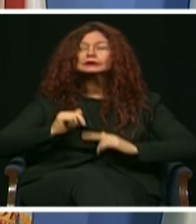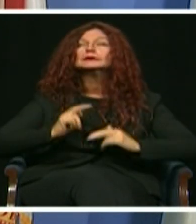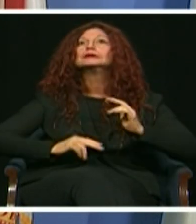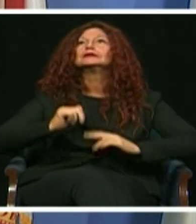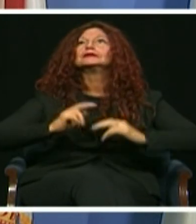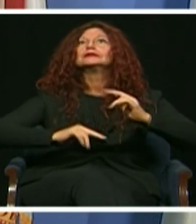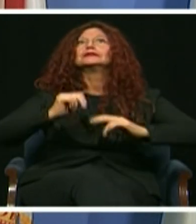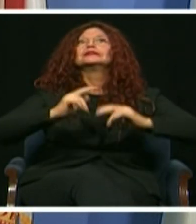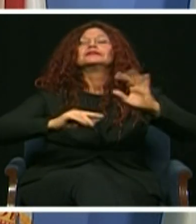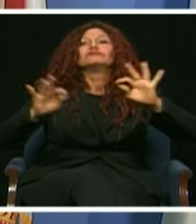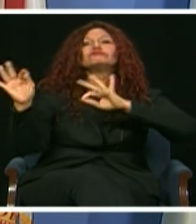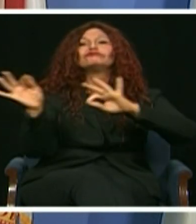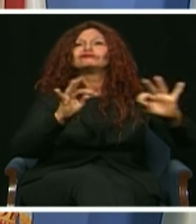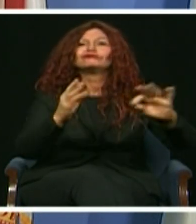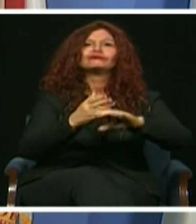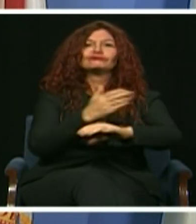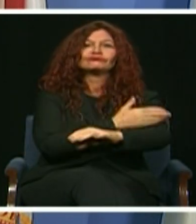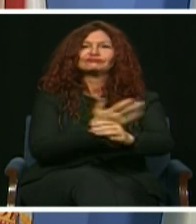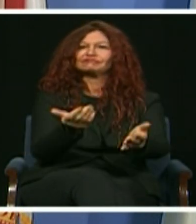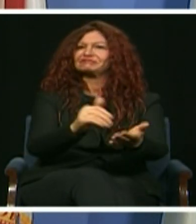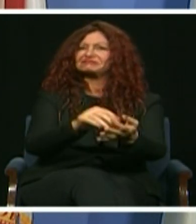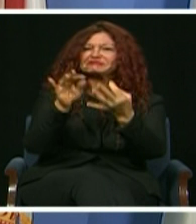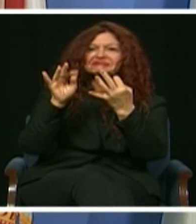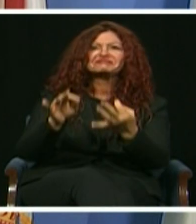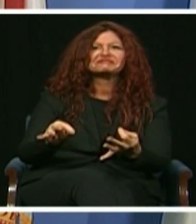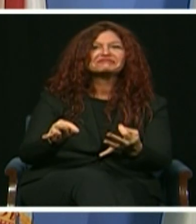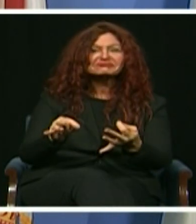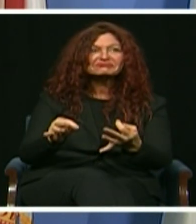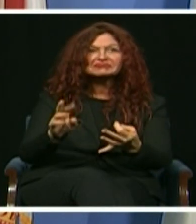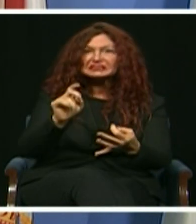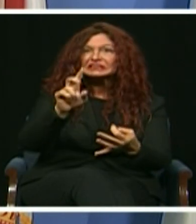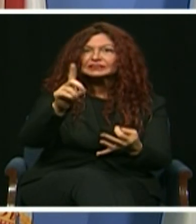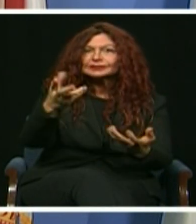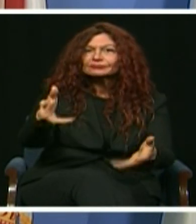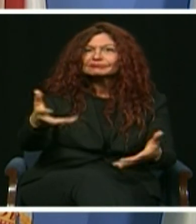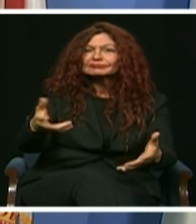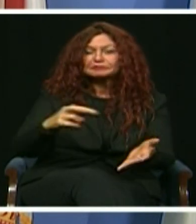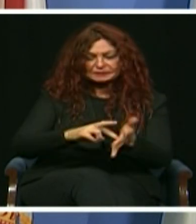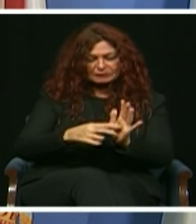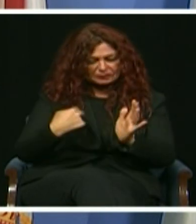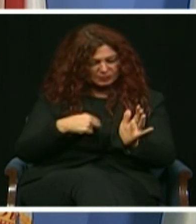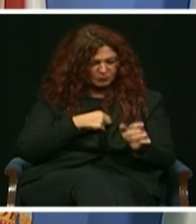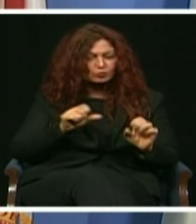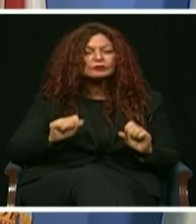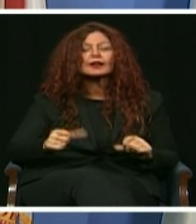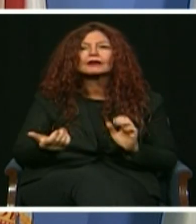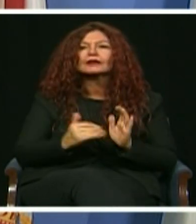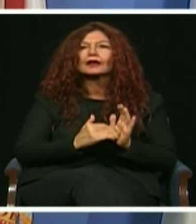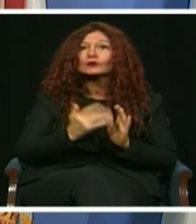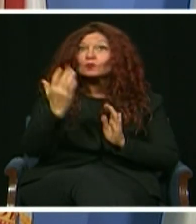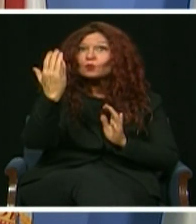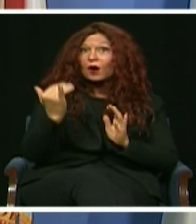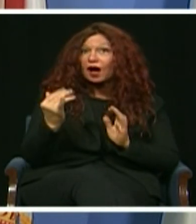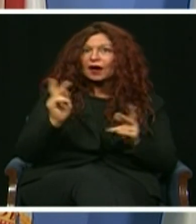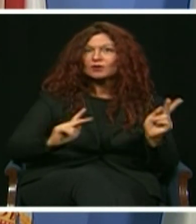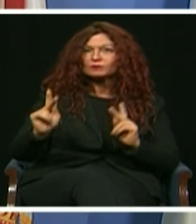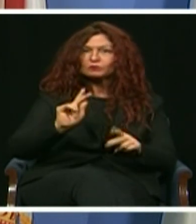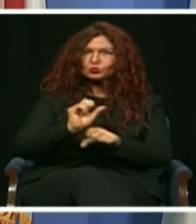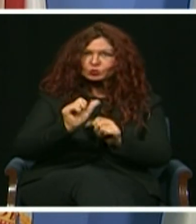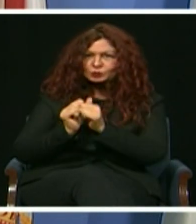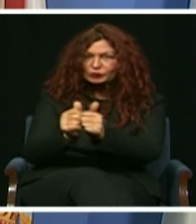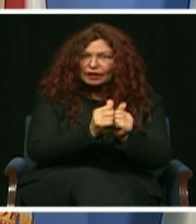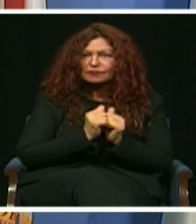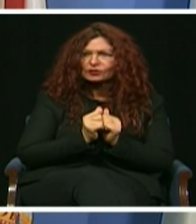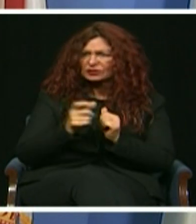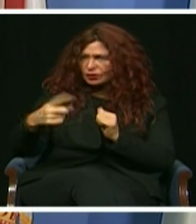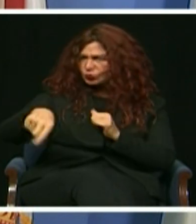And that's why I can say confidently that the state of our county is strong because our people are strong and we